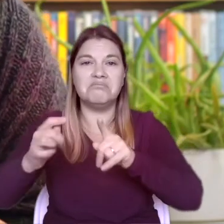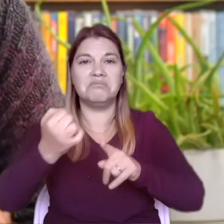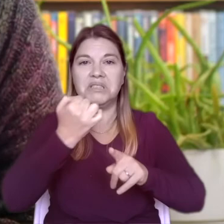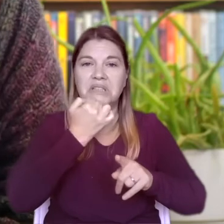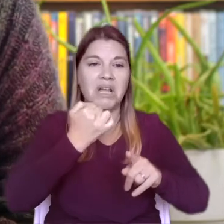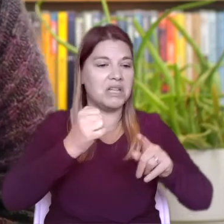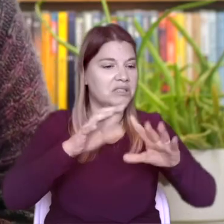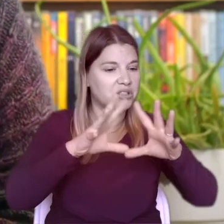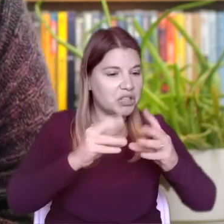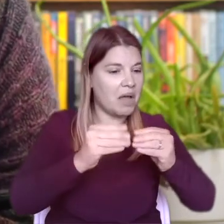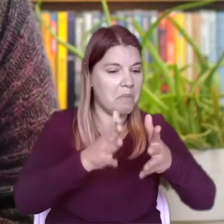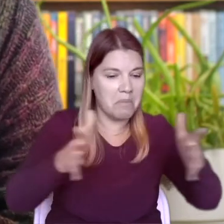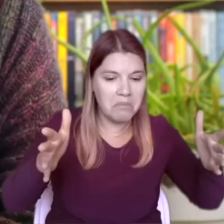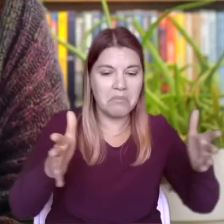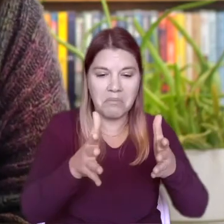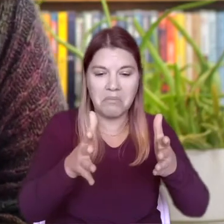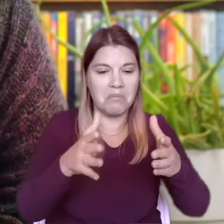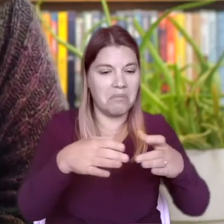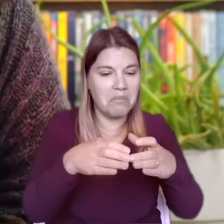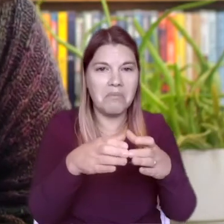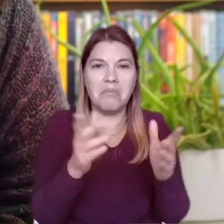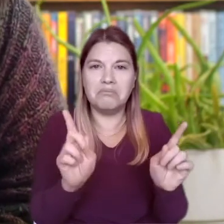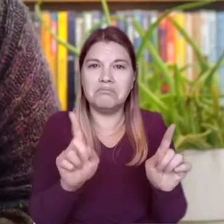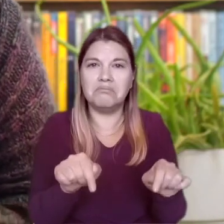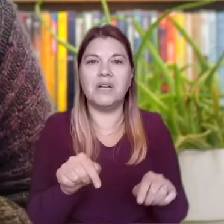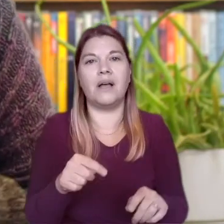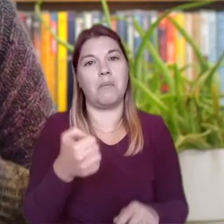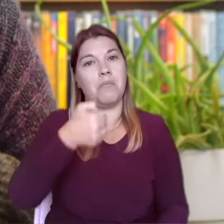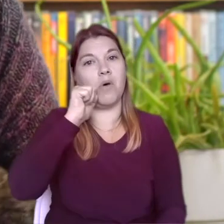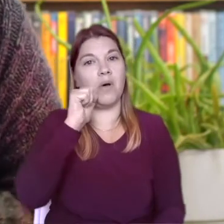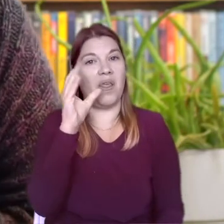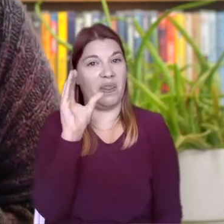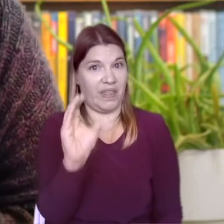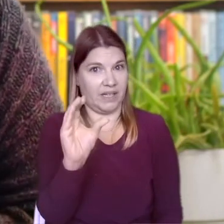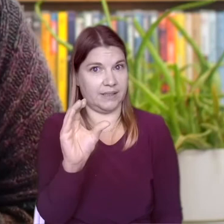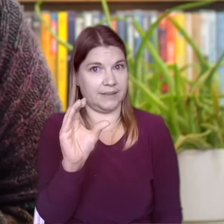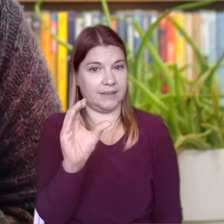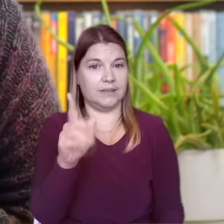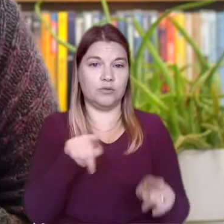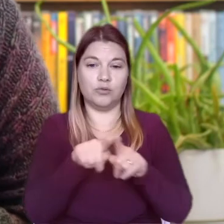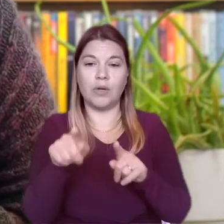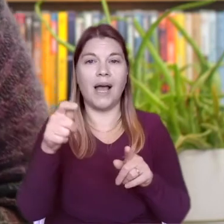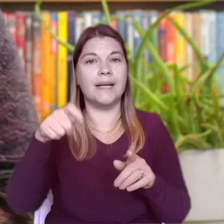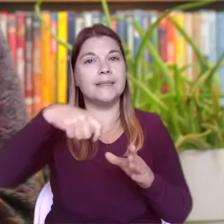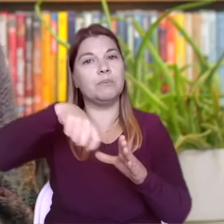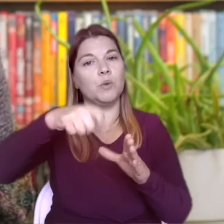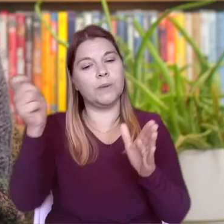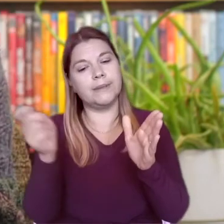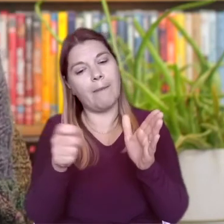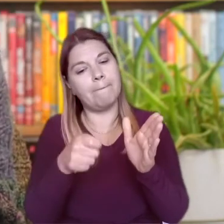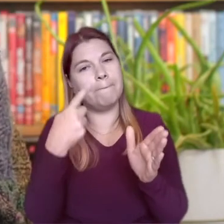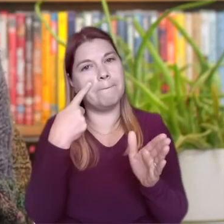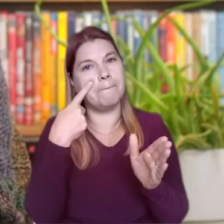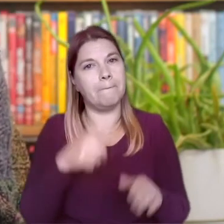qualities this mug is quite thick I'll tap it gently with a teaspoon to hear what sound it makes